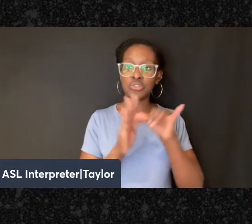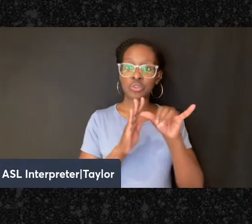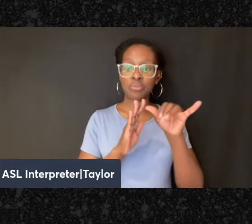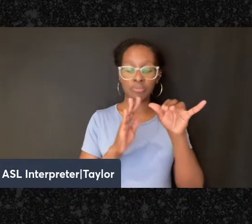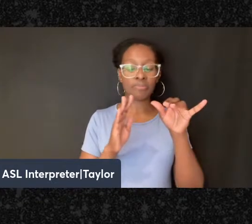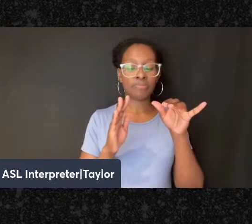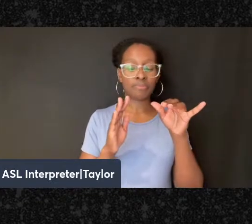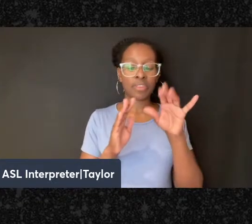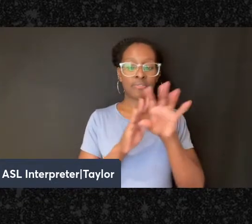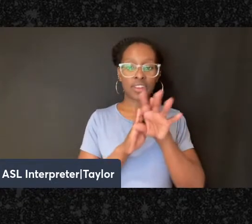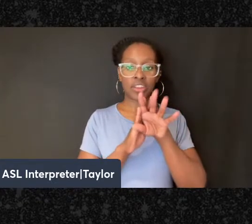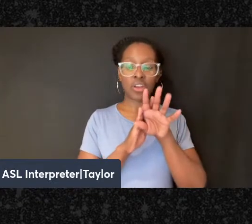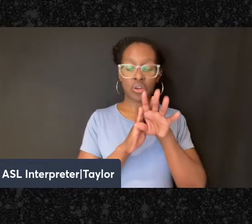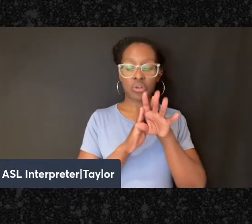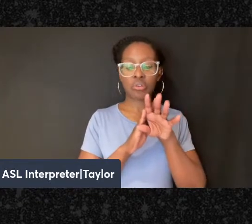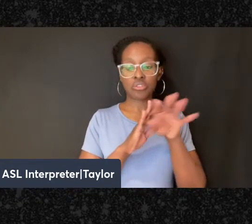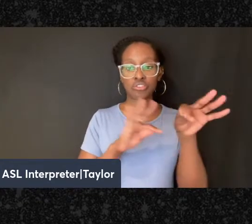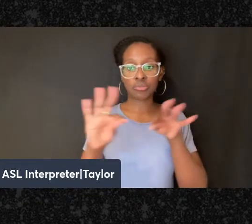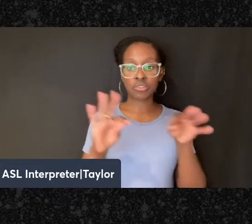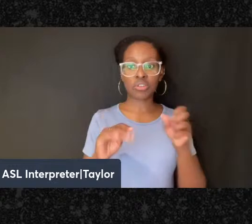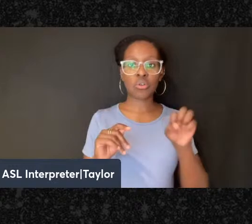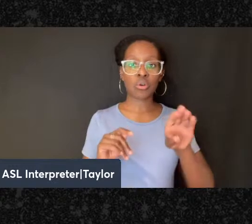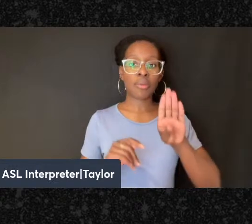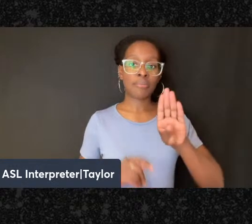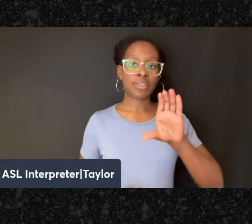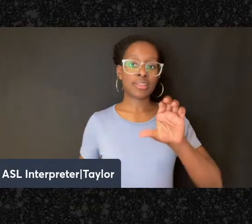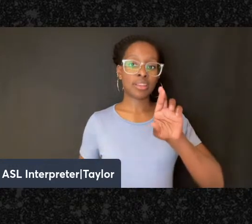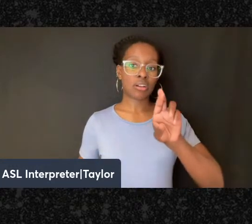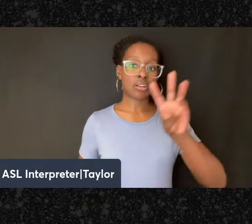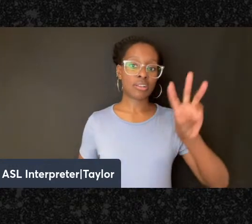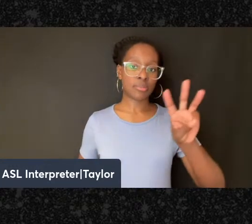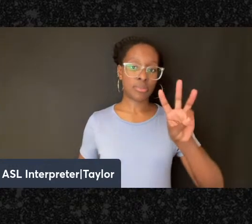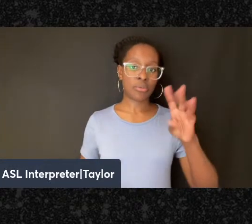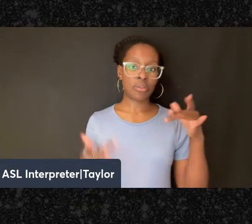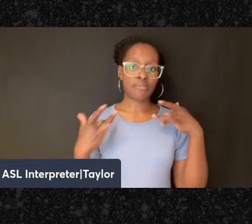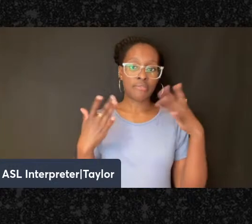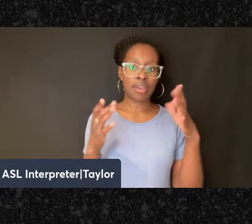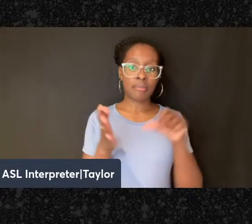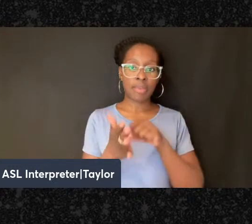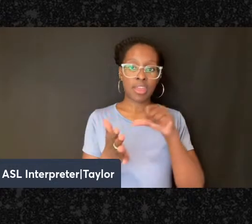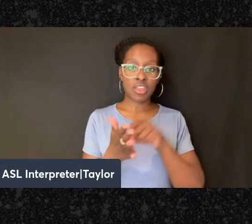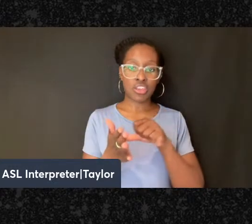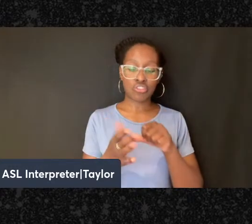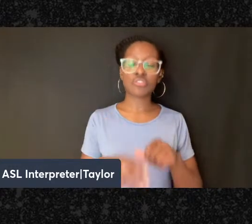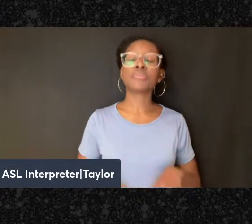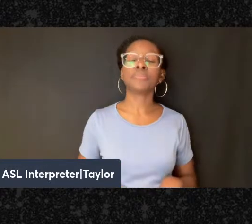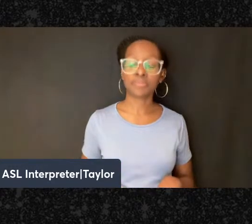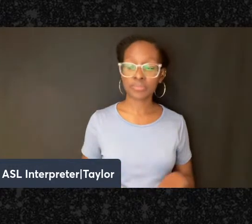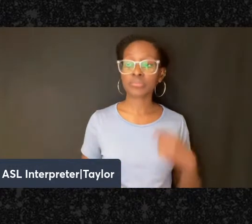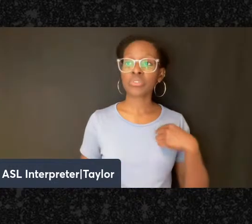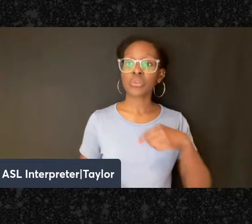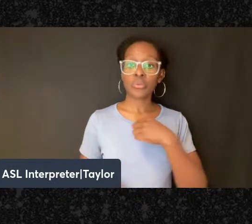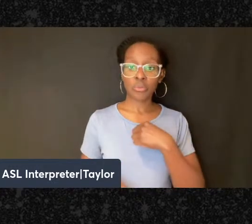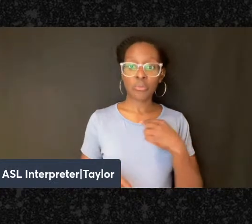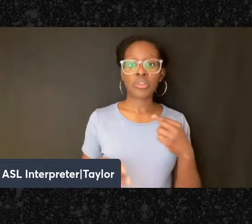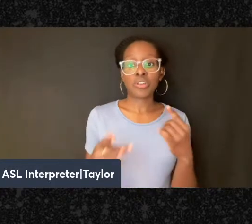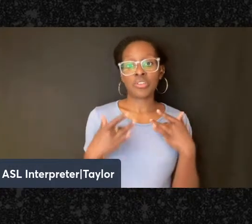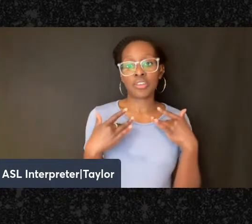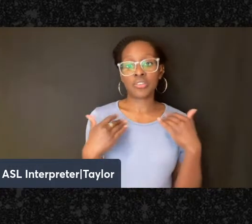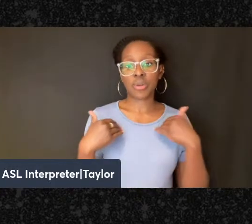or on the BCRW event page. In addition, we are very happy to have with us